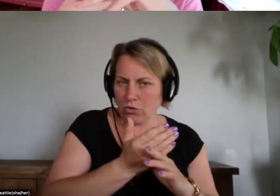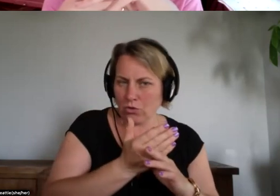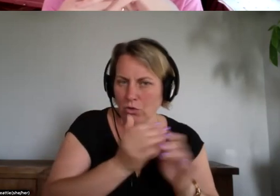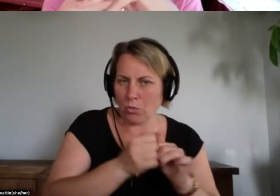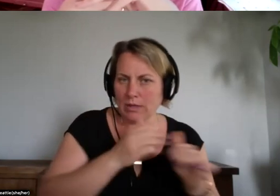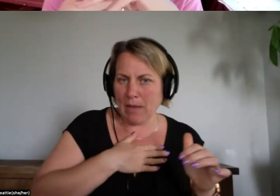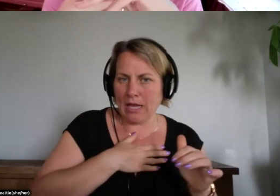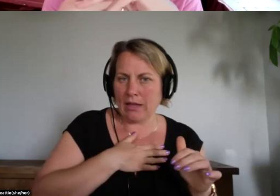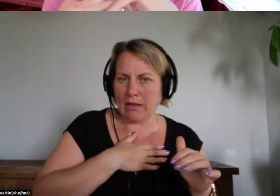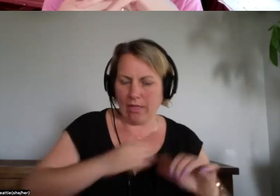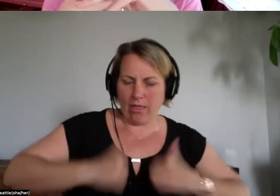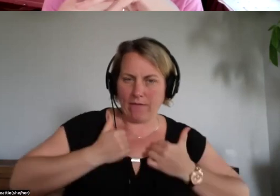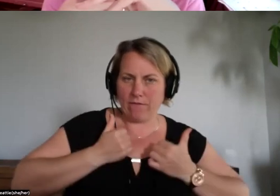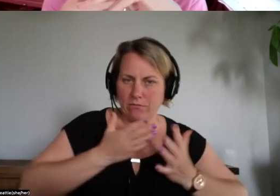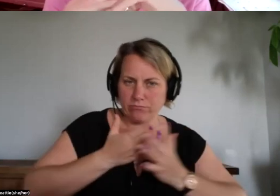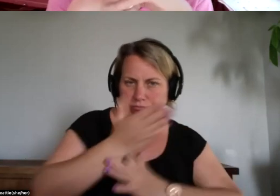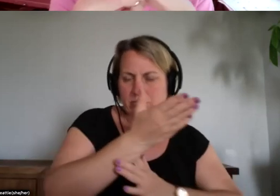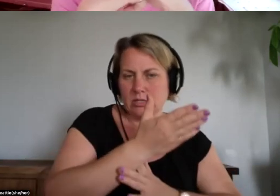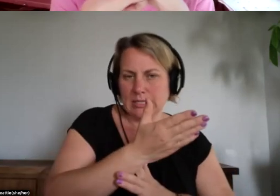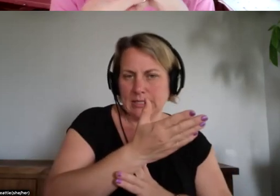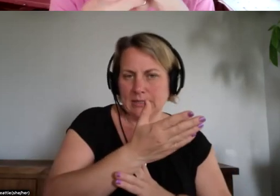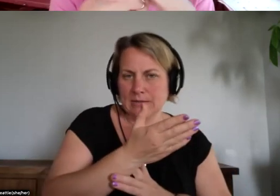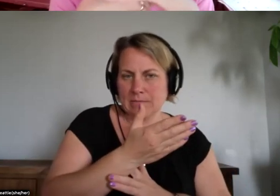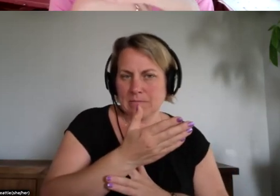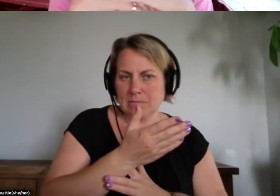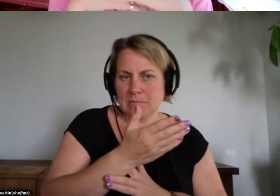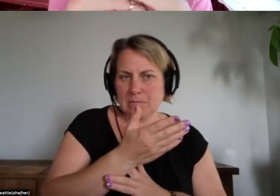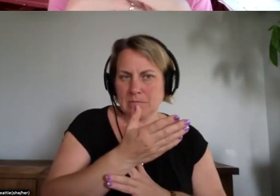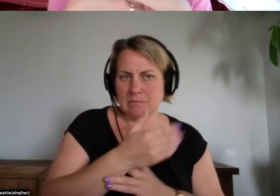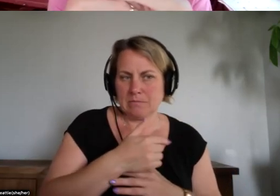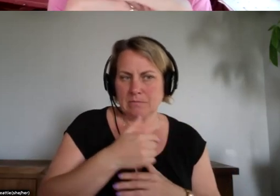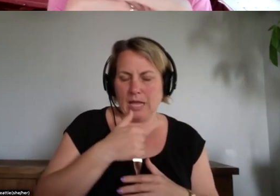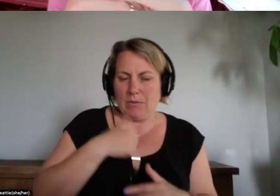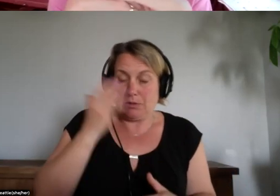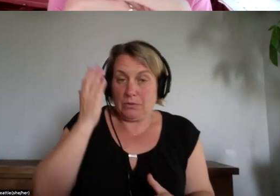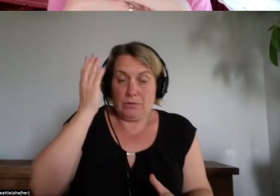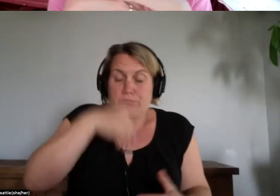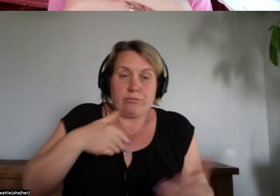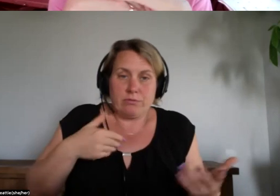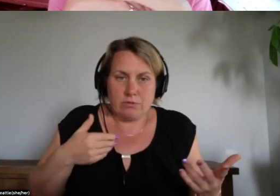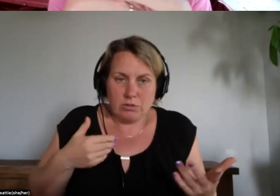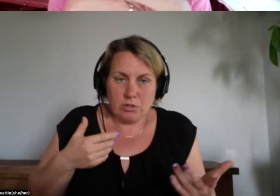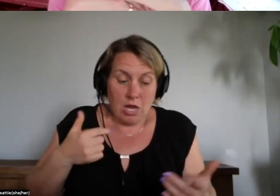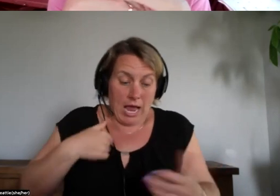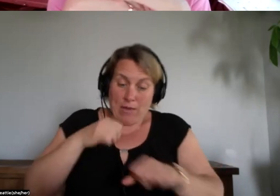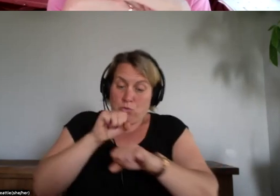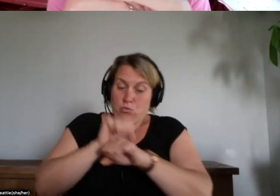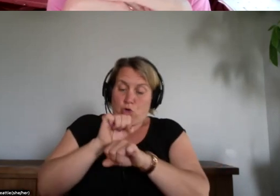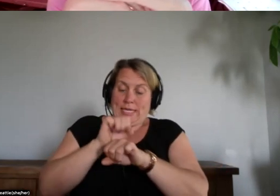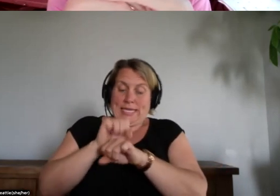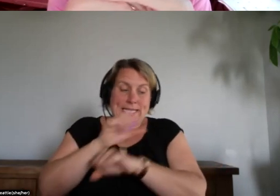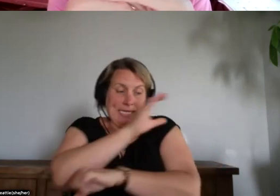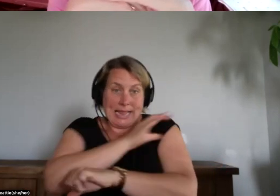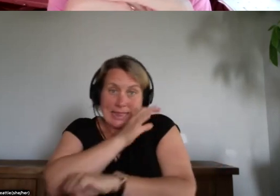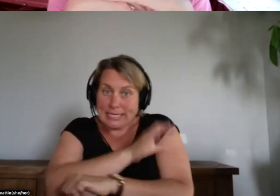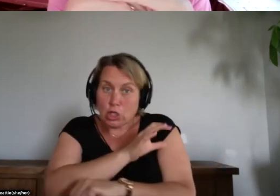um i had i had um i was working as the clinical director of